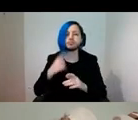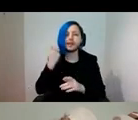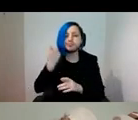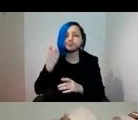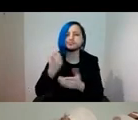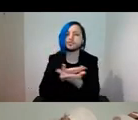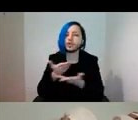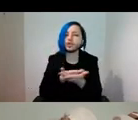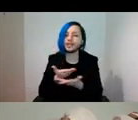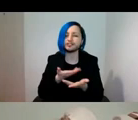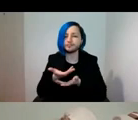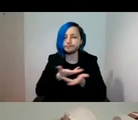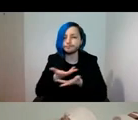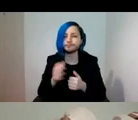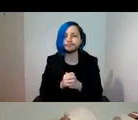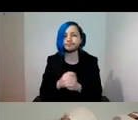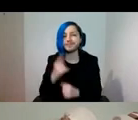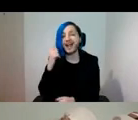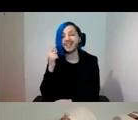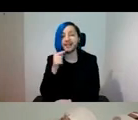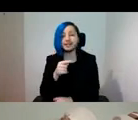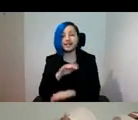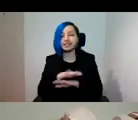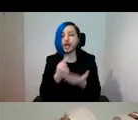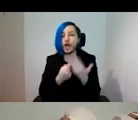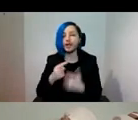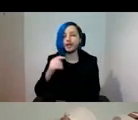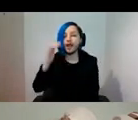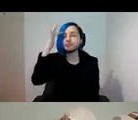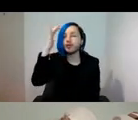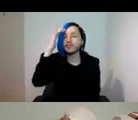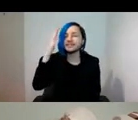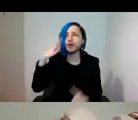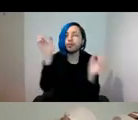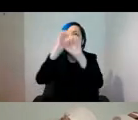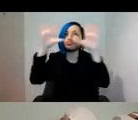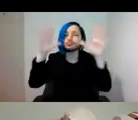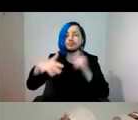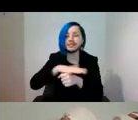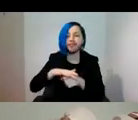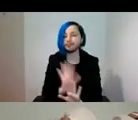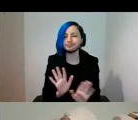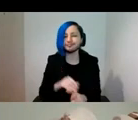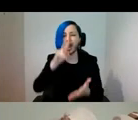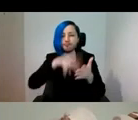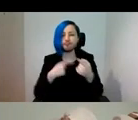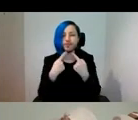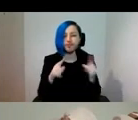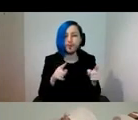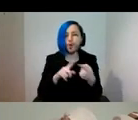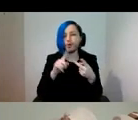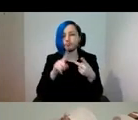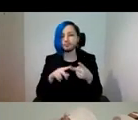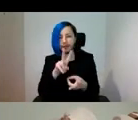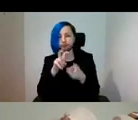I don't believe this is merely a prophecy or a speculative scenario. Reading the report and hearing the talks today,